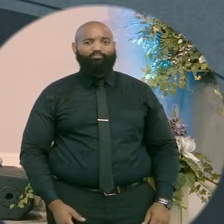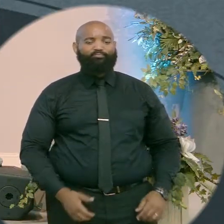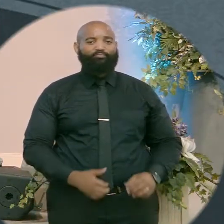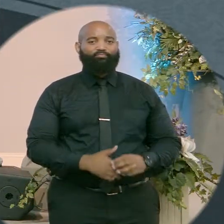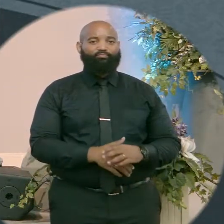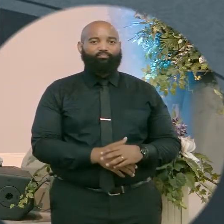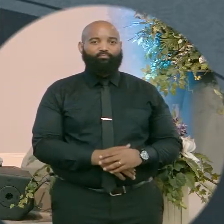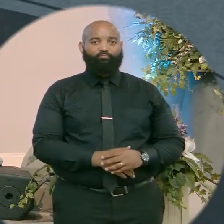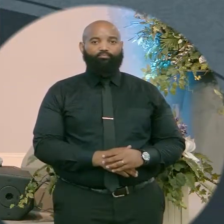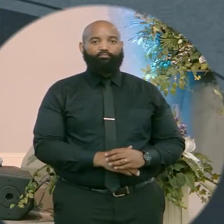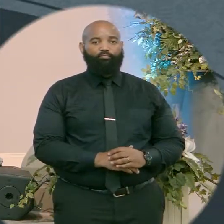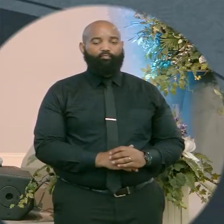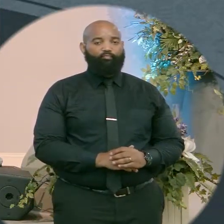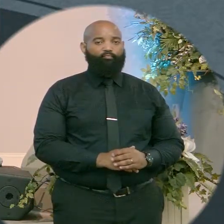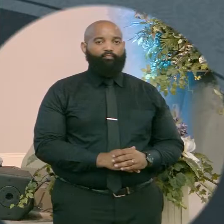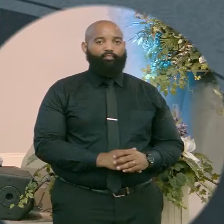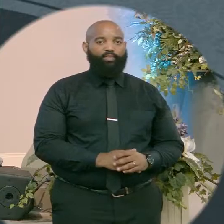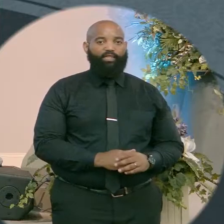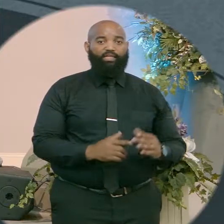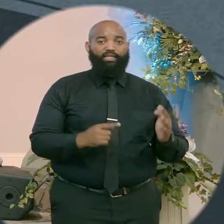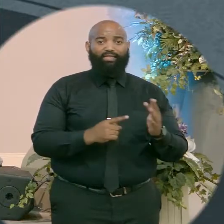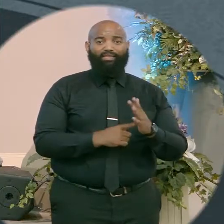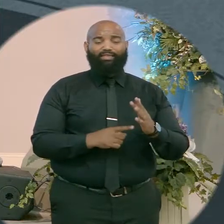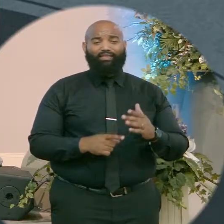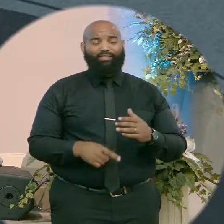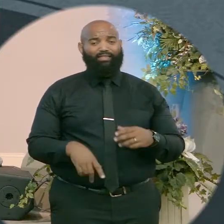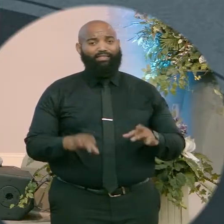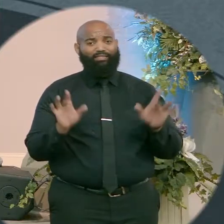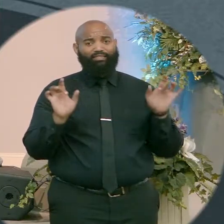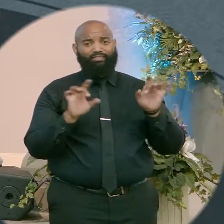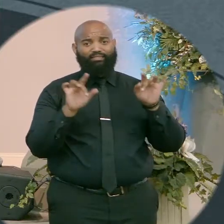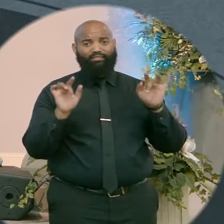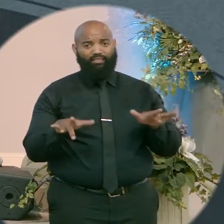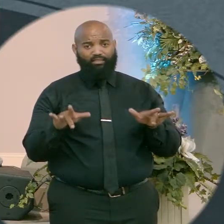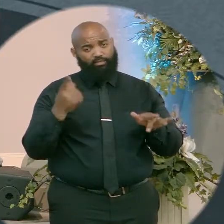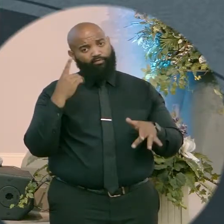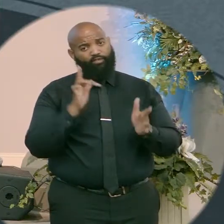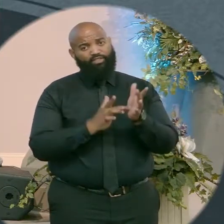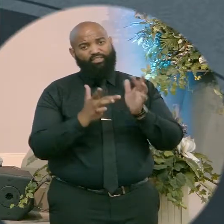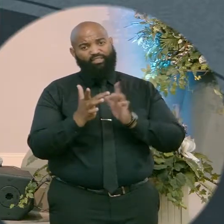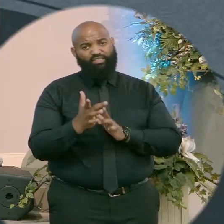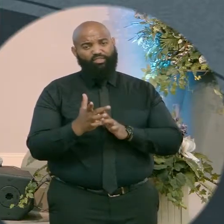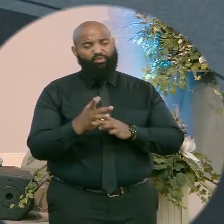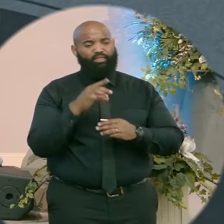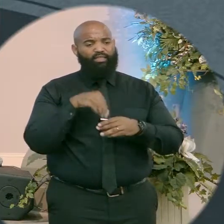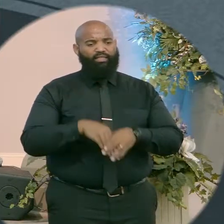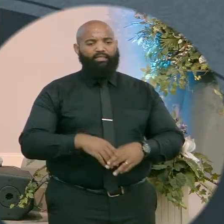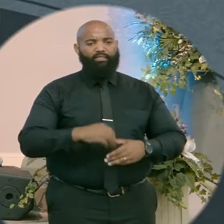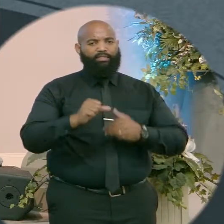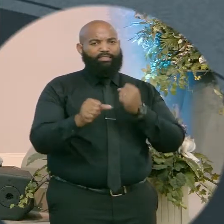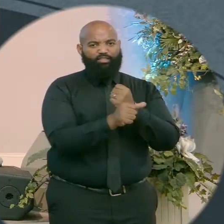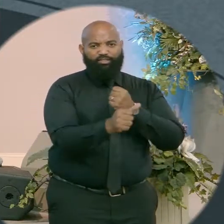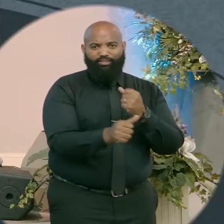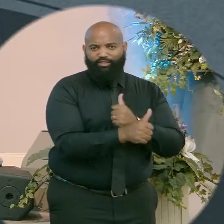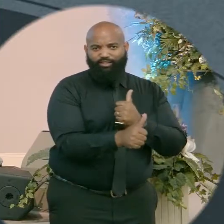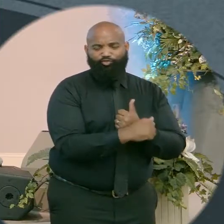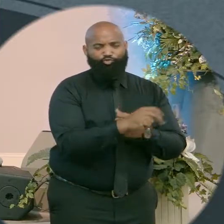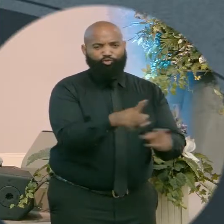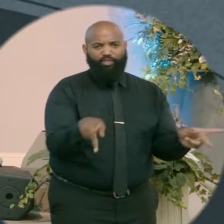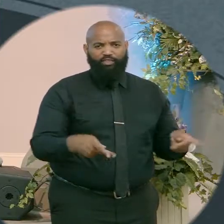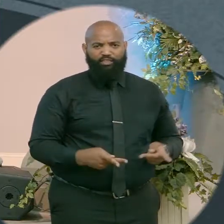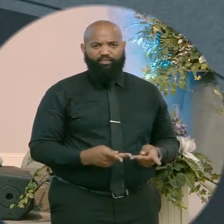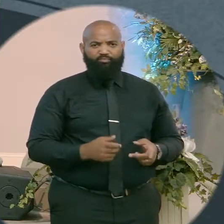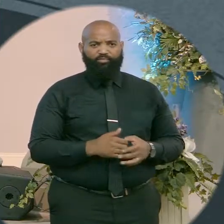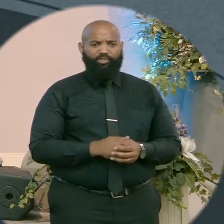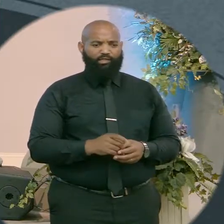animals. This testing for Jesus took place in a dry, desolate, dangerous place. So when we